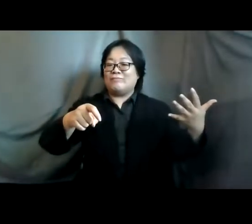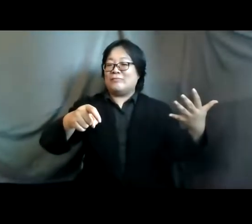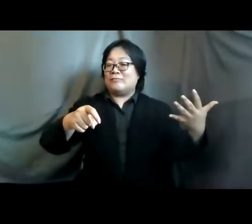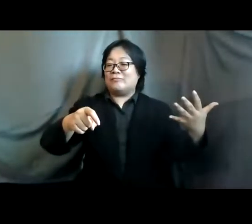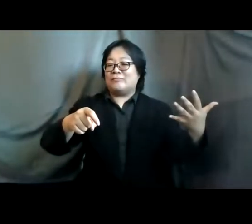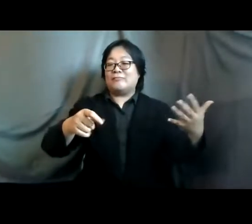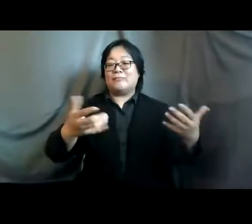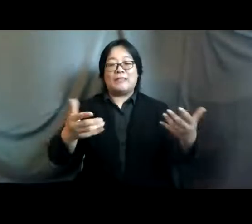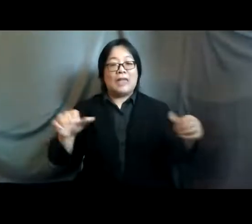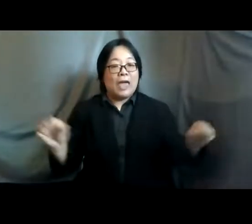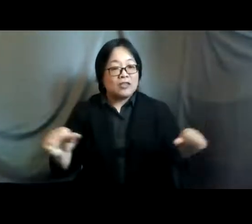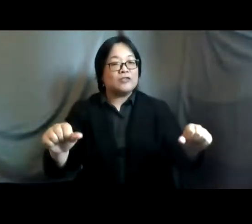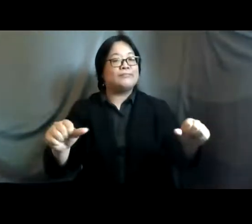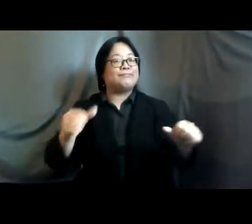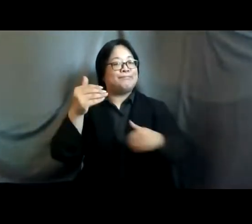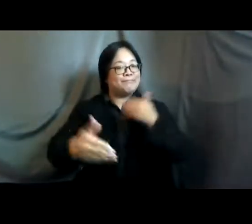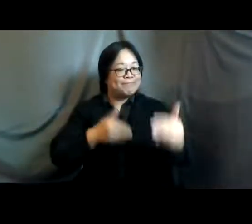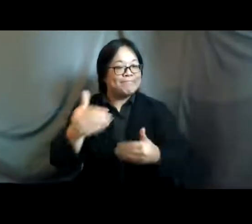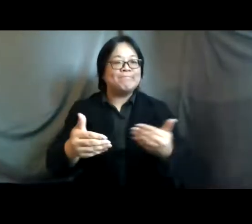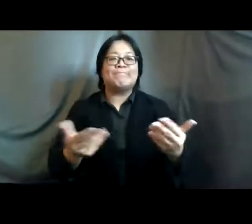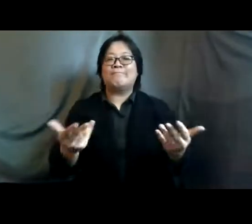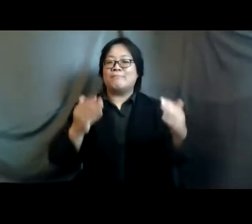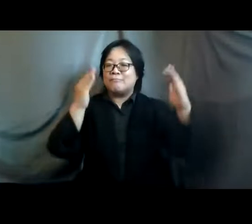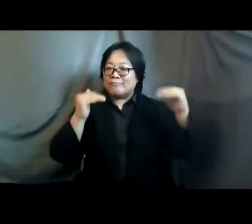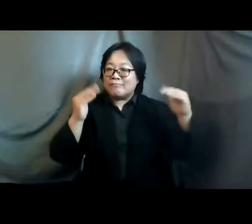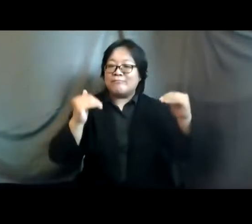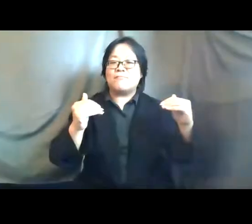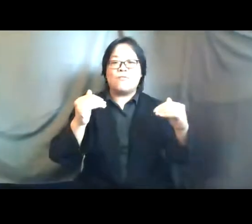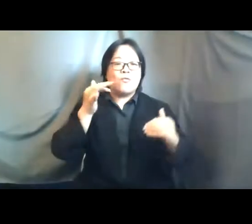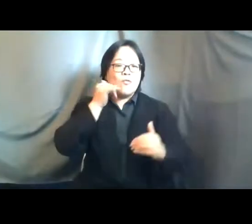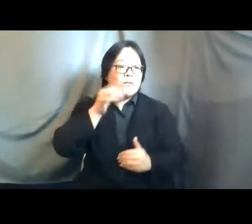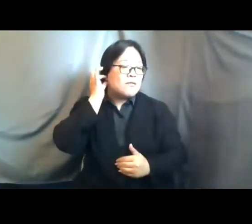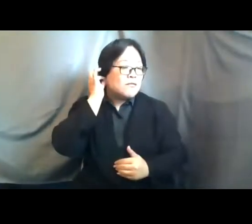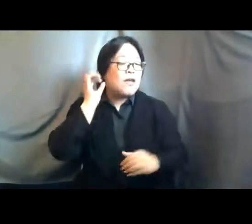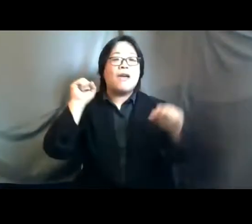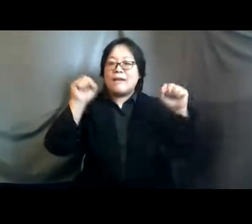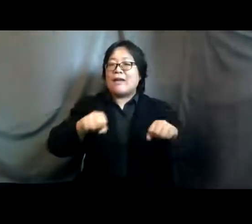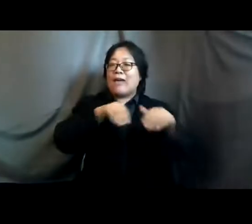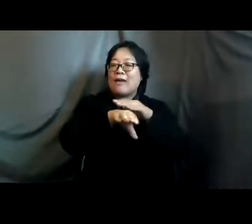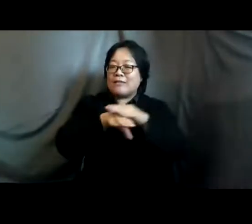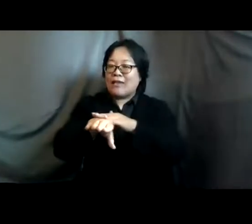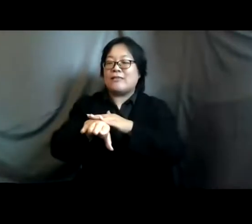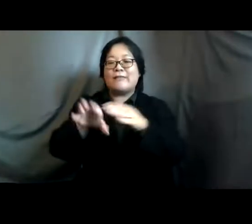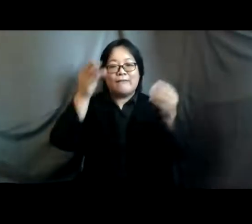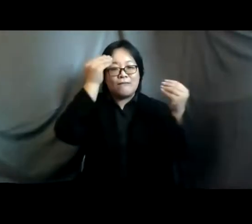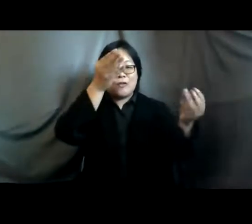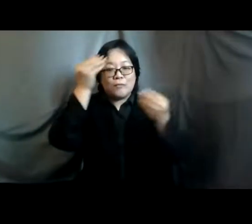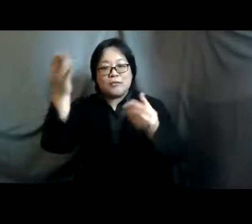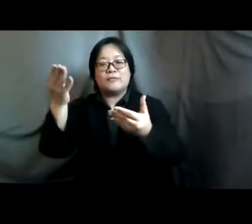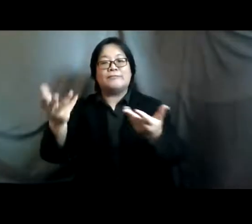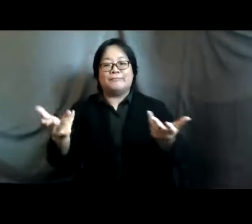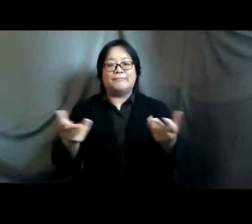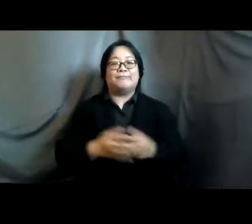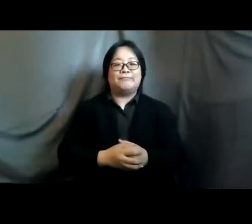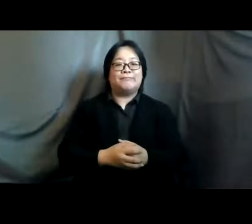see actions around in hopes that women and girls are able to access information and supplies in a